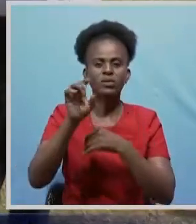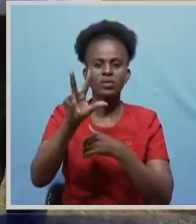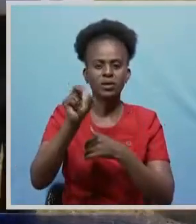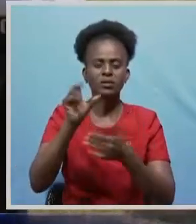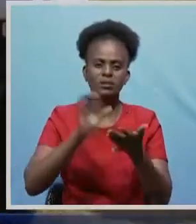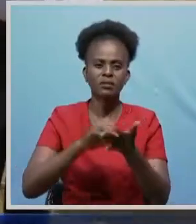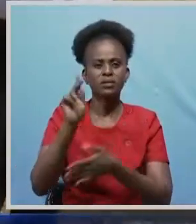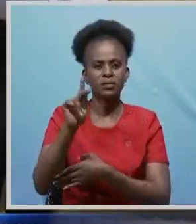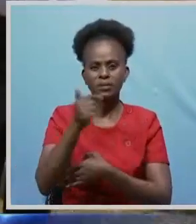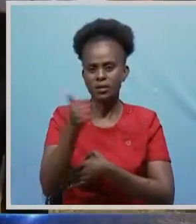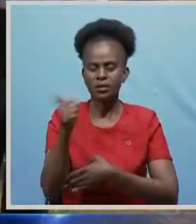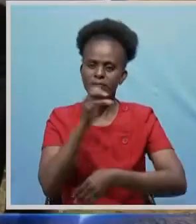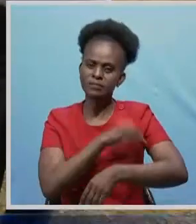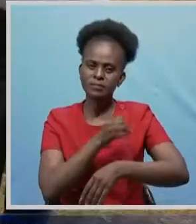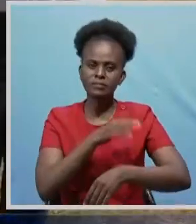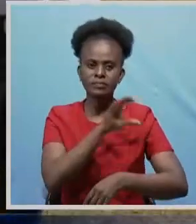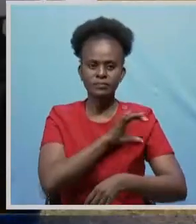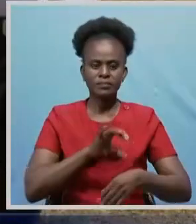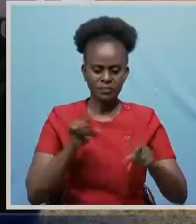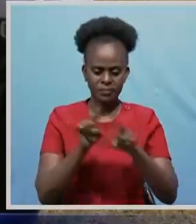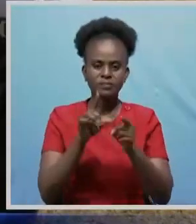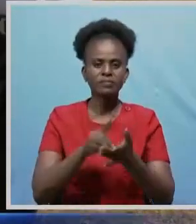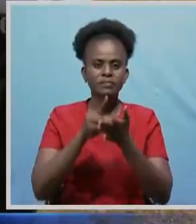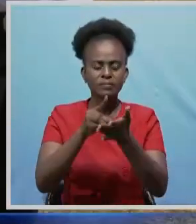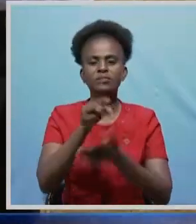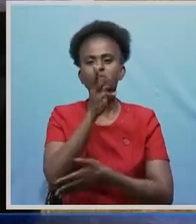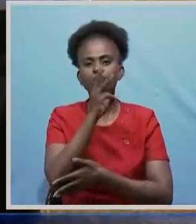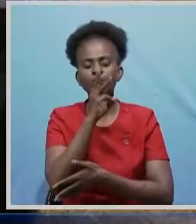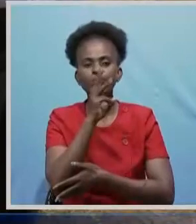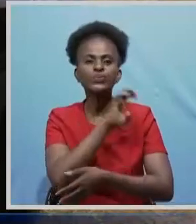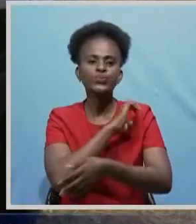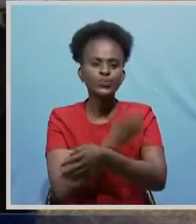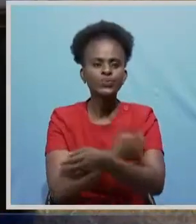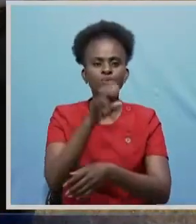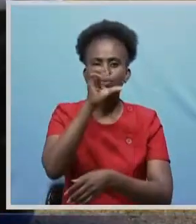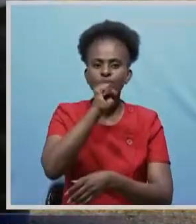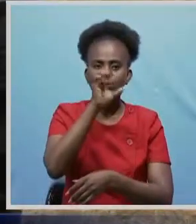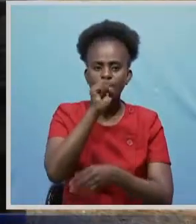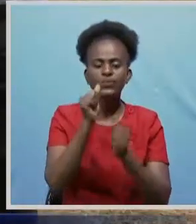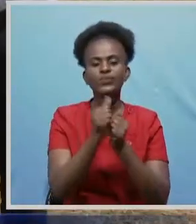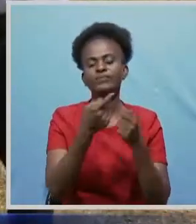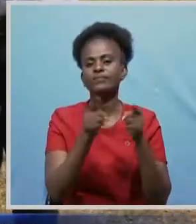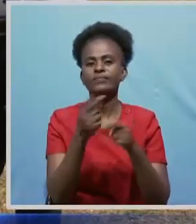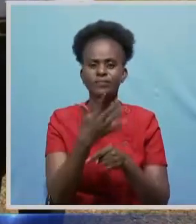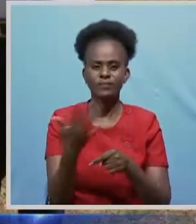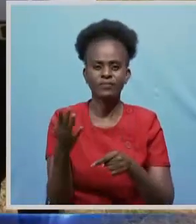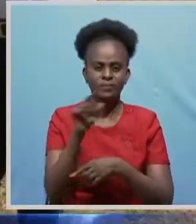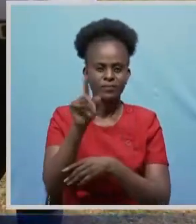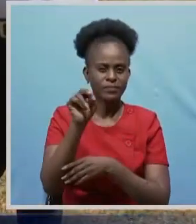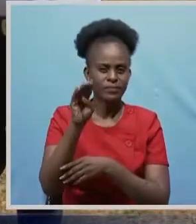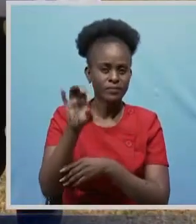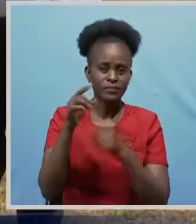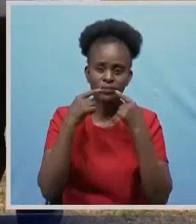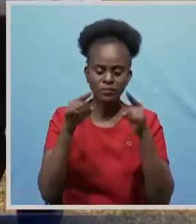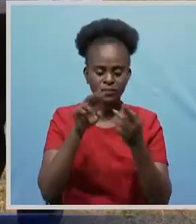Nature Plates Investment Limited donated mineral water, energy drinks and noodles. Sharon Kunda, ZNBC